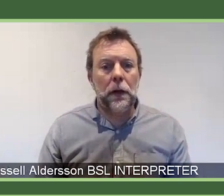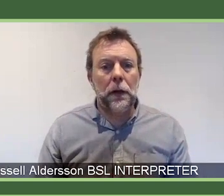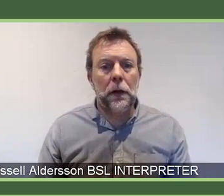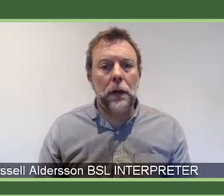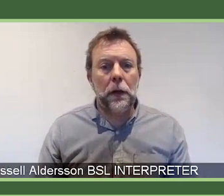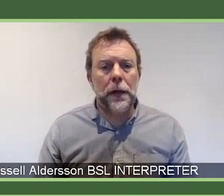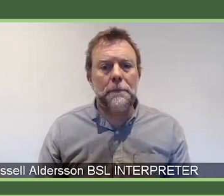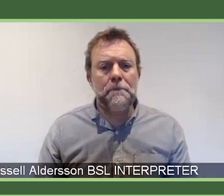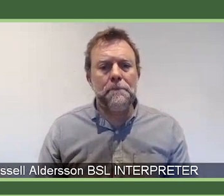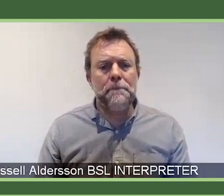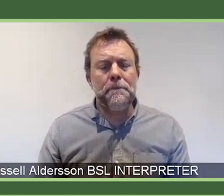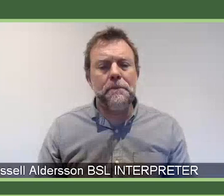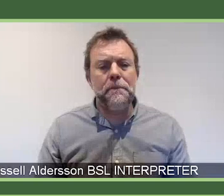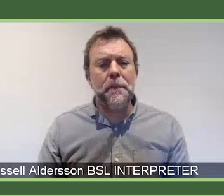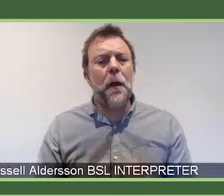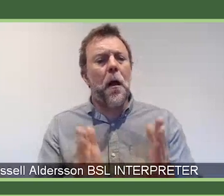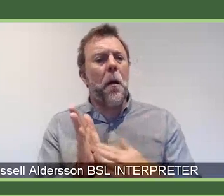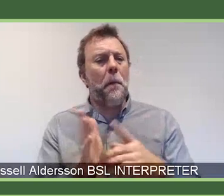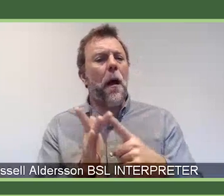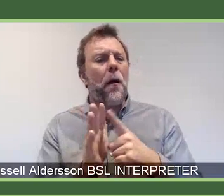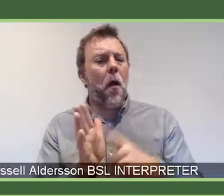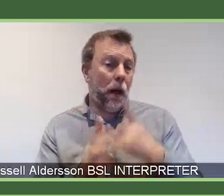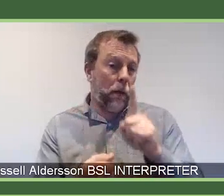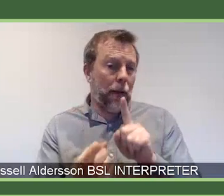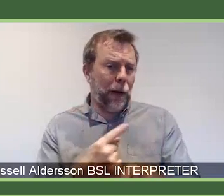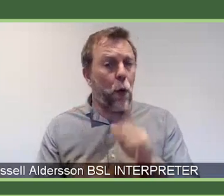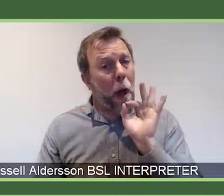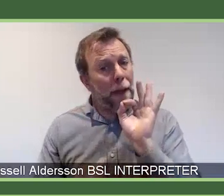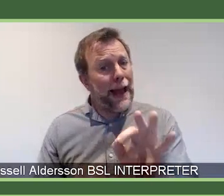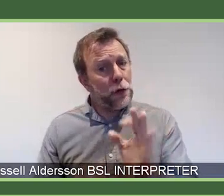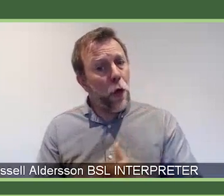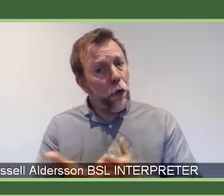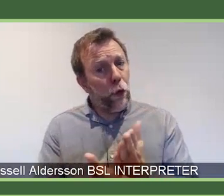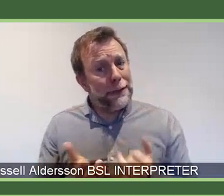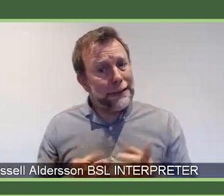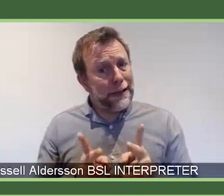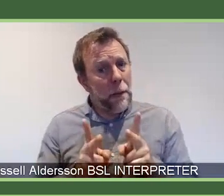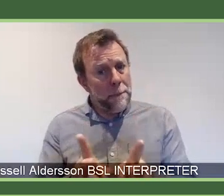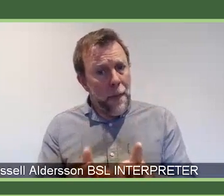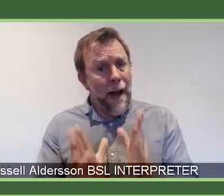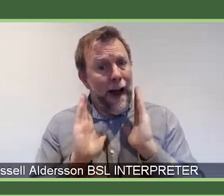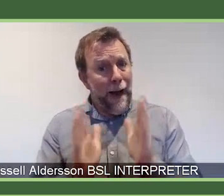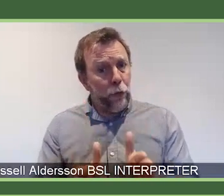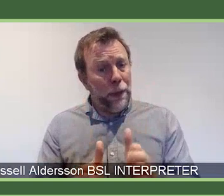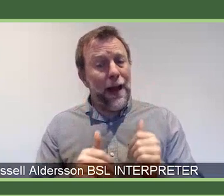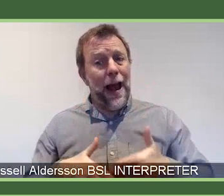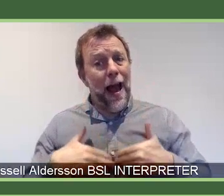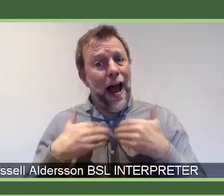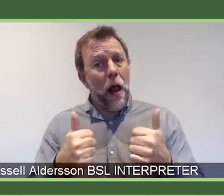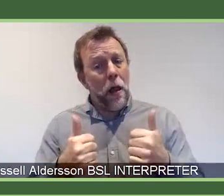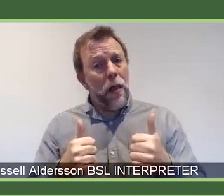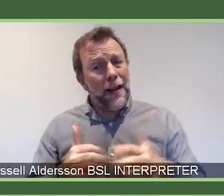This one will be for you, Michael. So do applications through the schemes need to be in any of the health challenge areas?